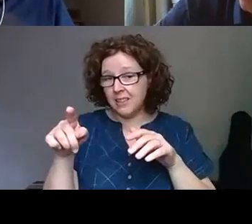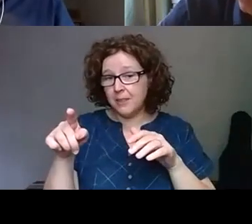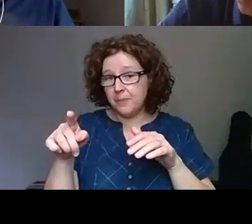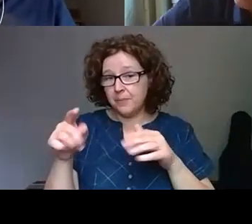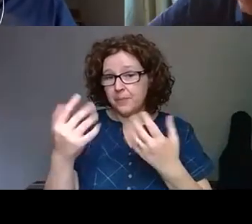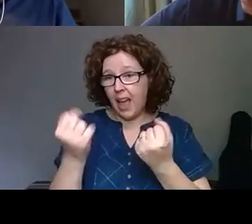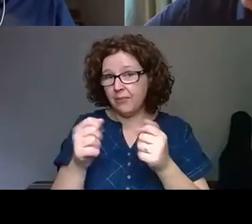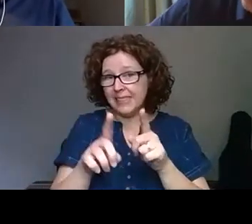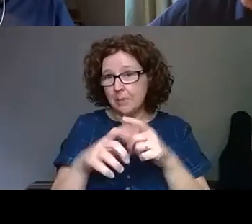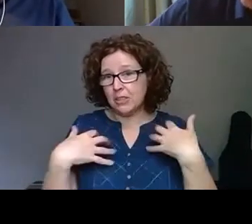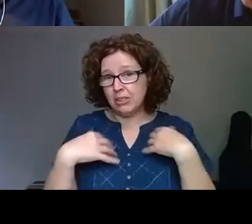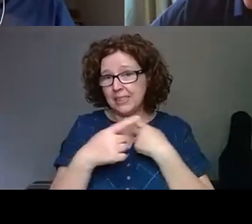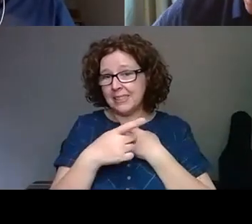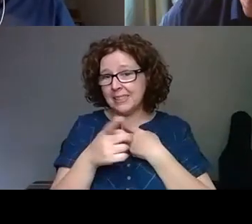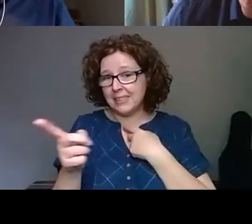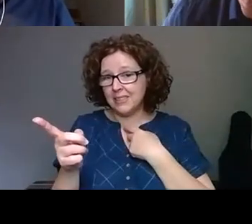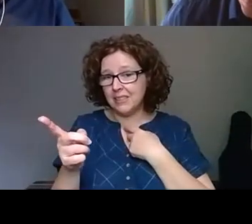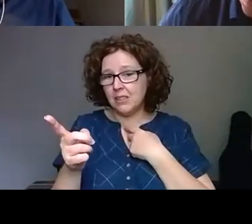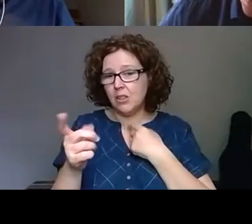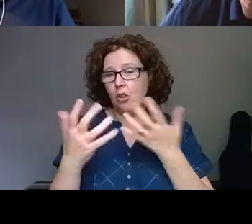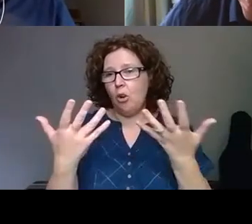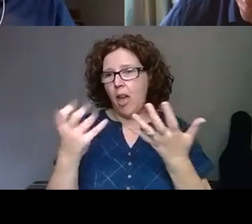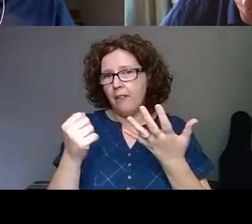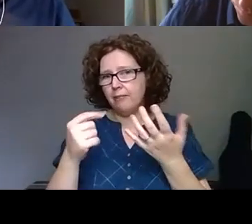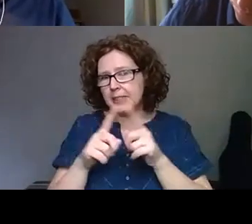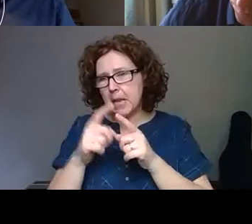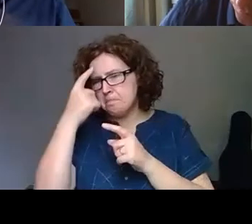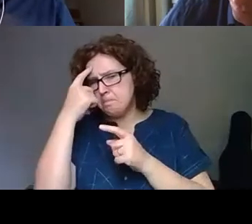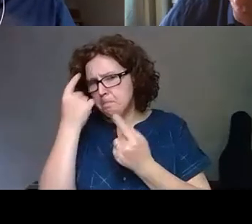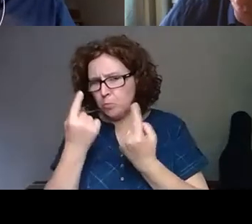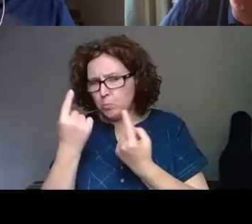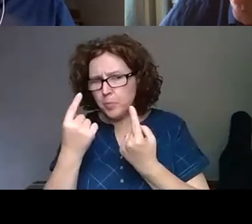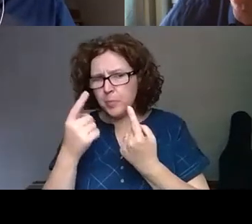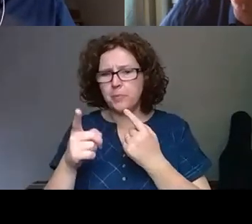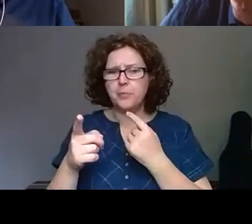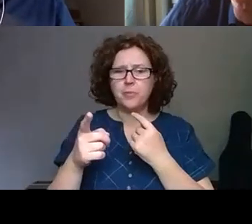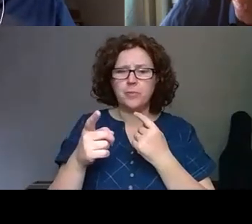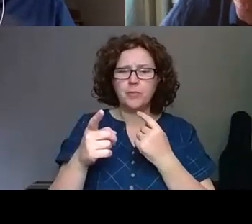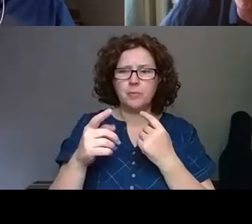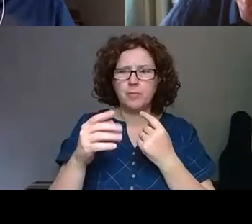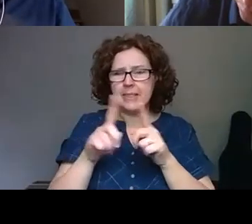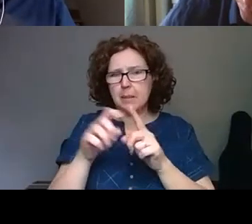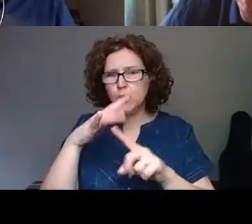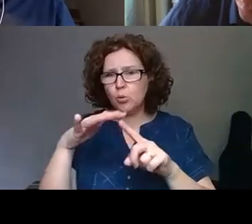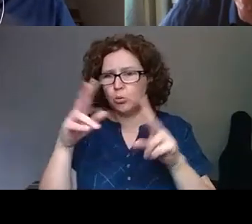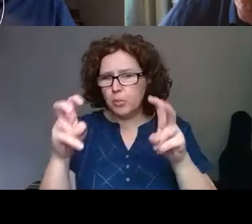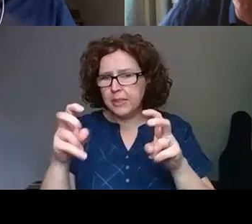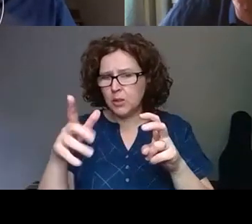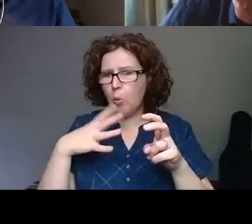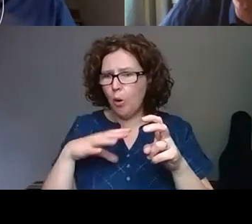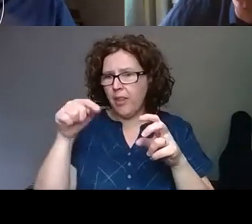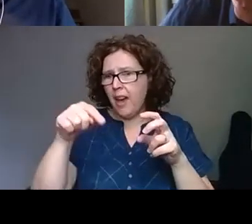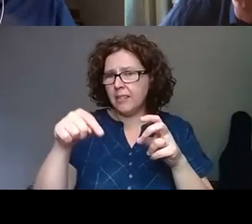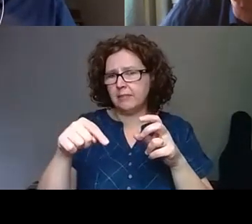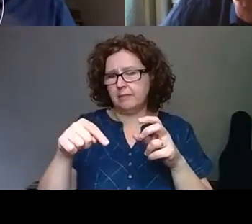interests or they have certain concerns, especially certain social topics that they would like to discuss.